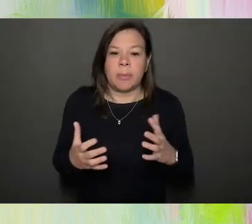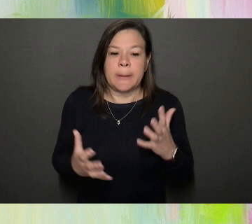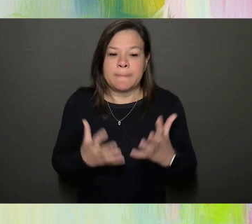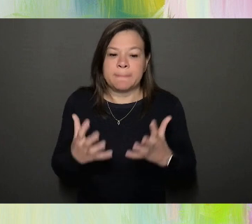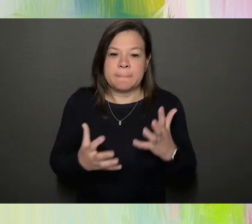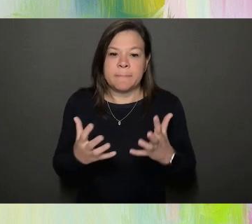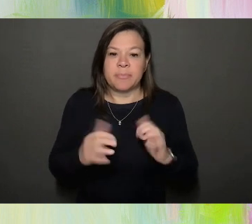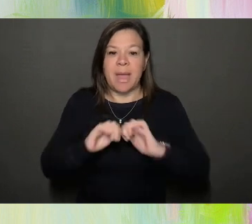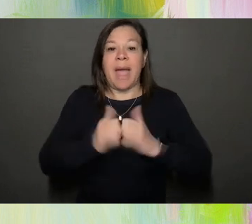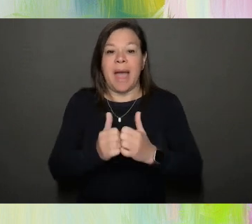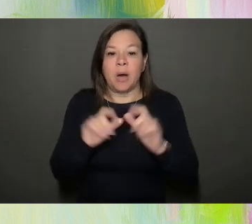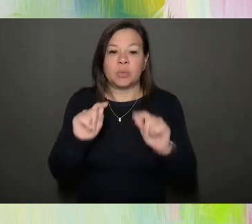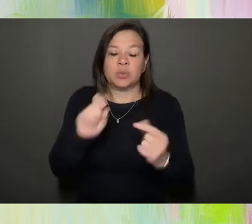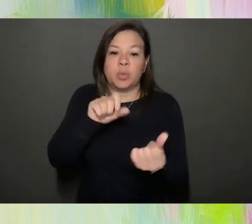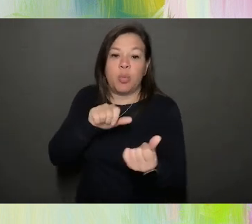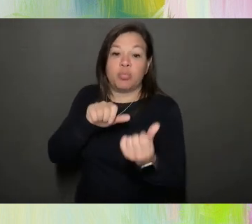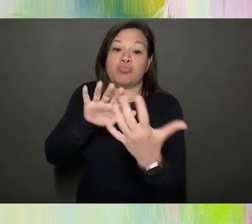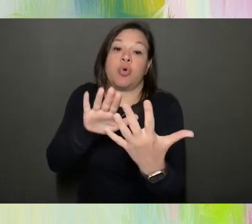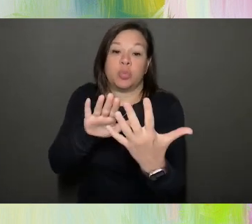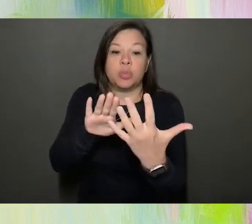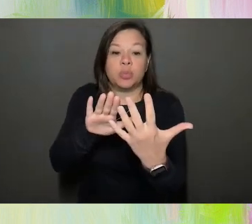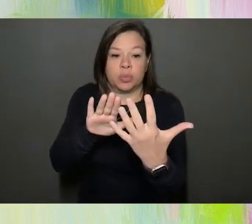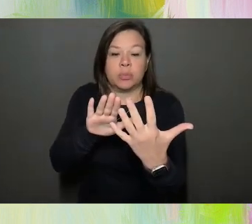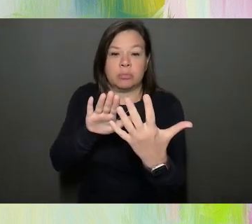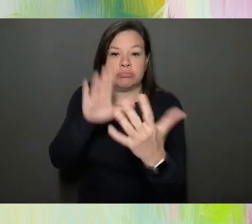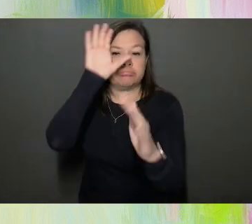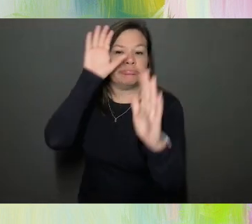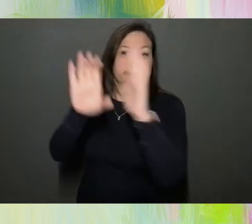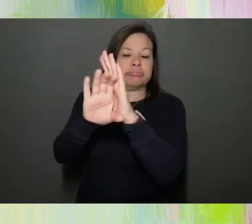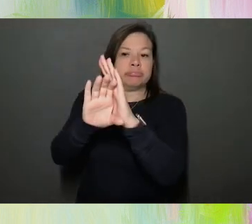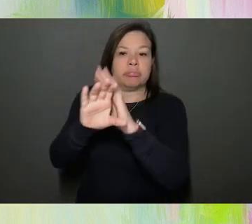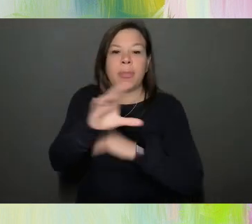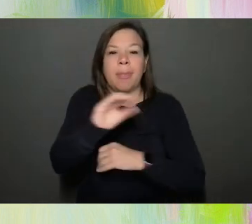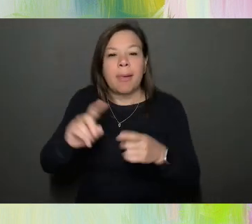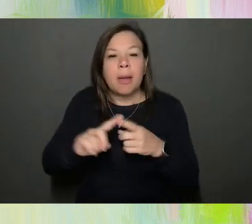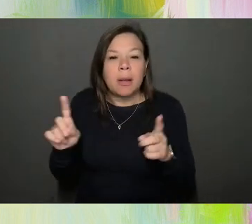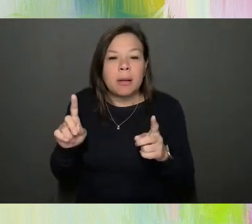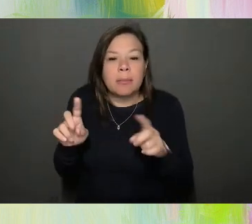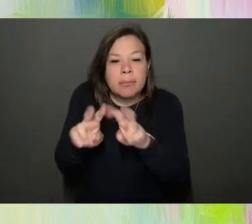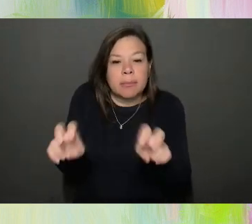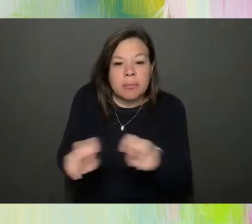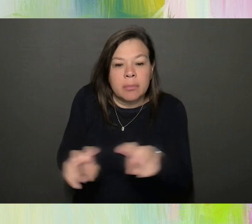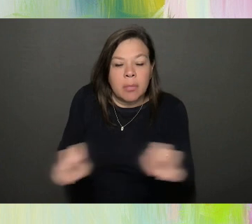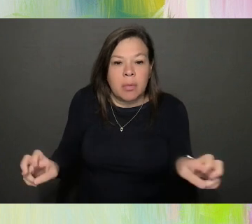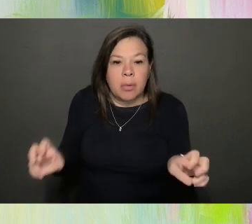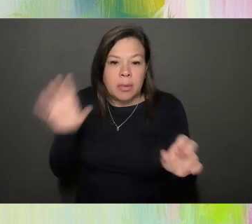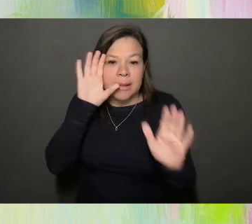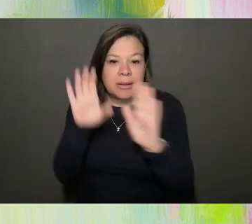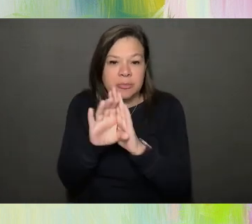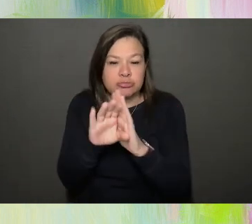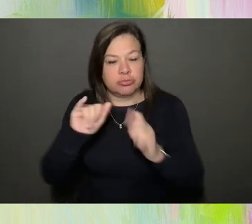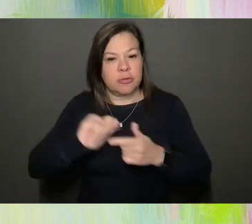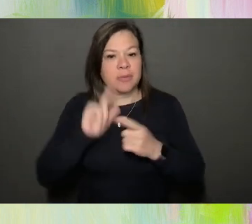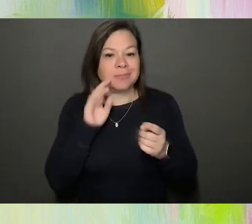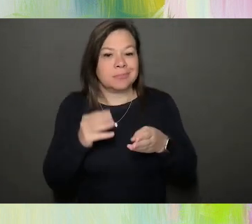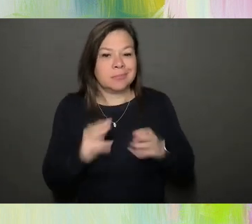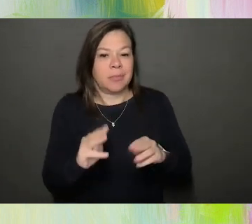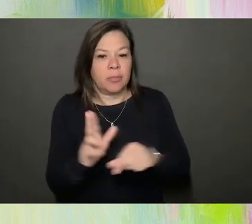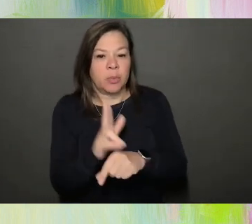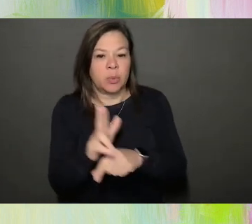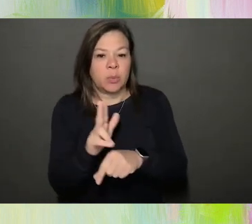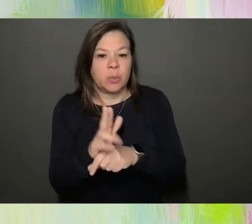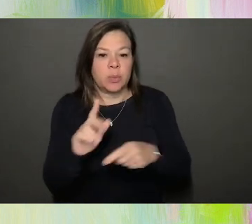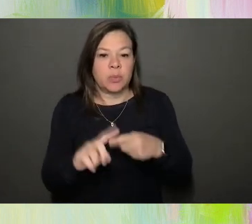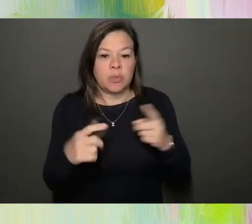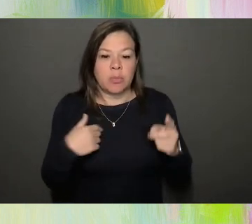to approach an image and to analyze the image. This was a message that I was used by by Wang and